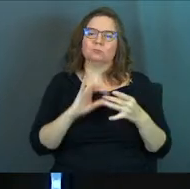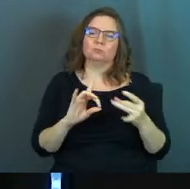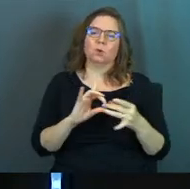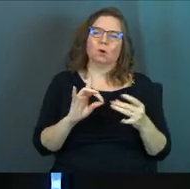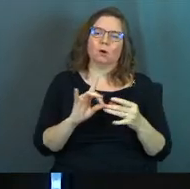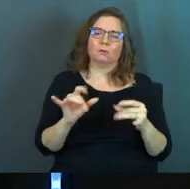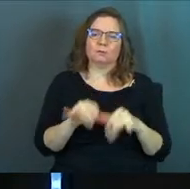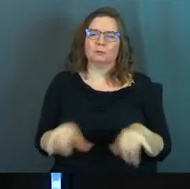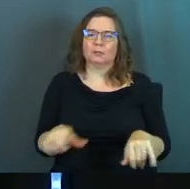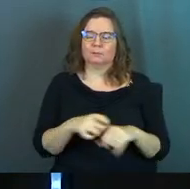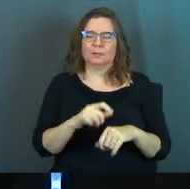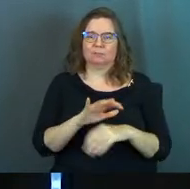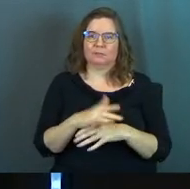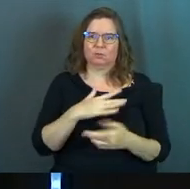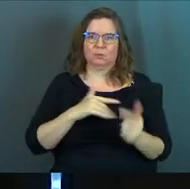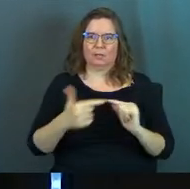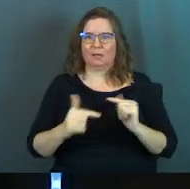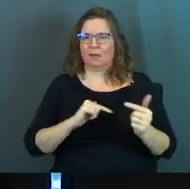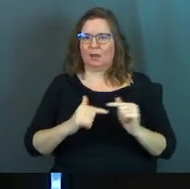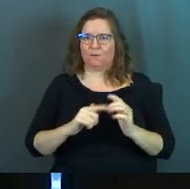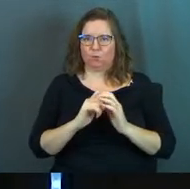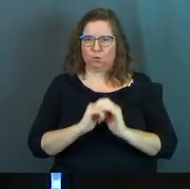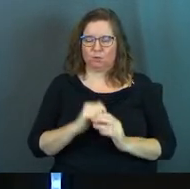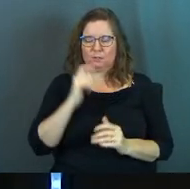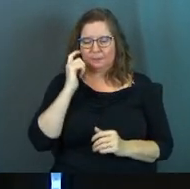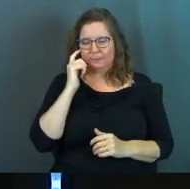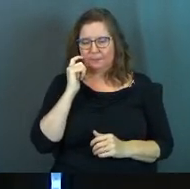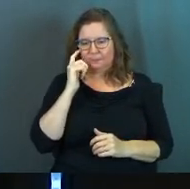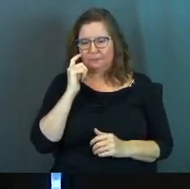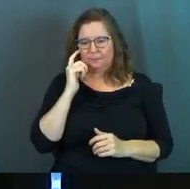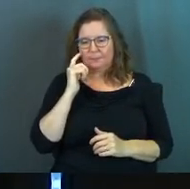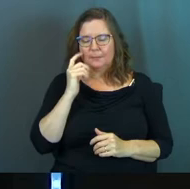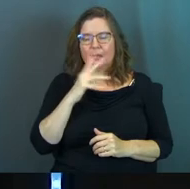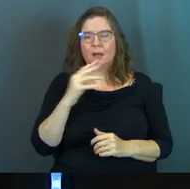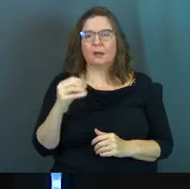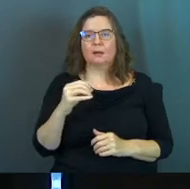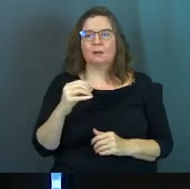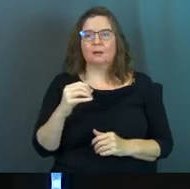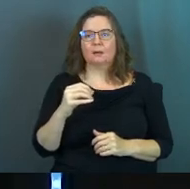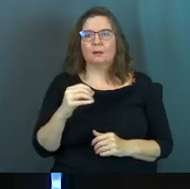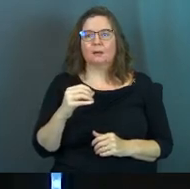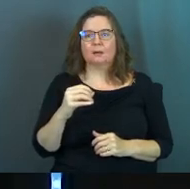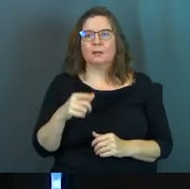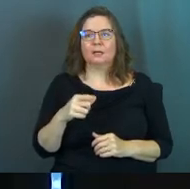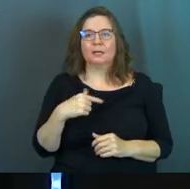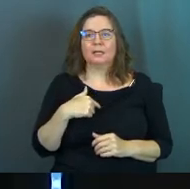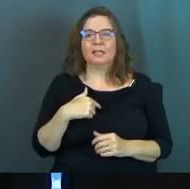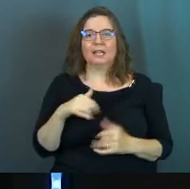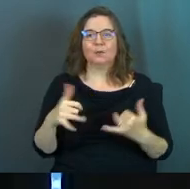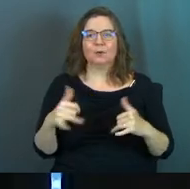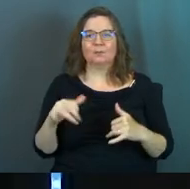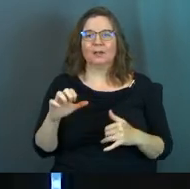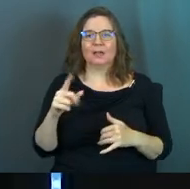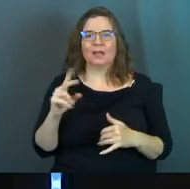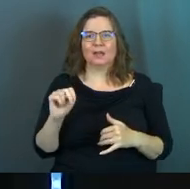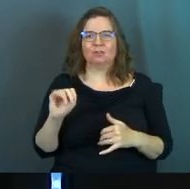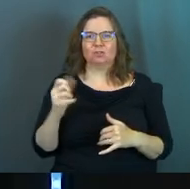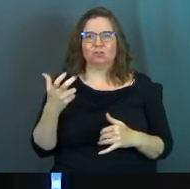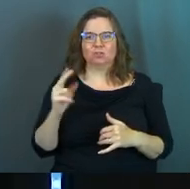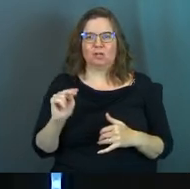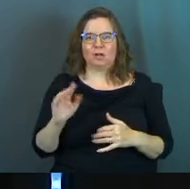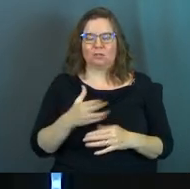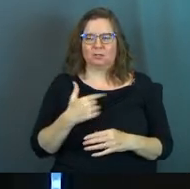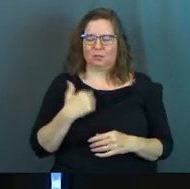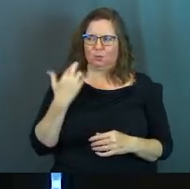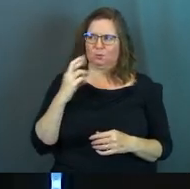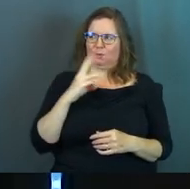talking to us the whole night. It this really interactive kind of worship time that we had. And he would play Elton John songs. It was really weird.